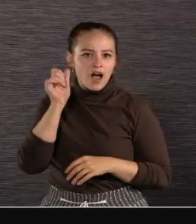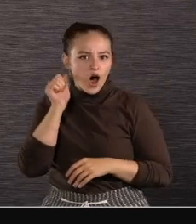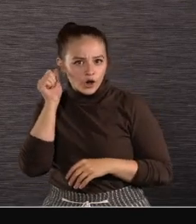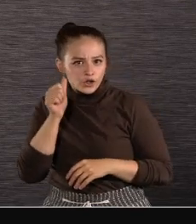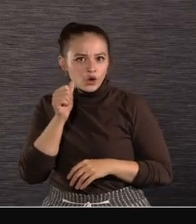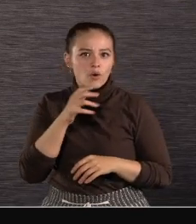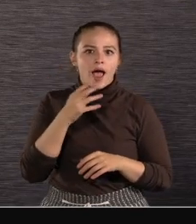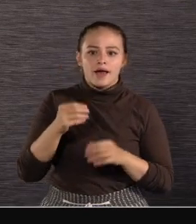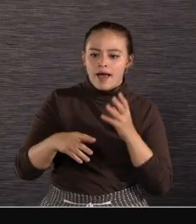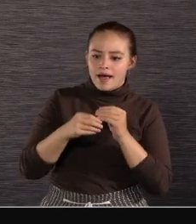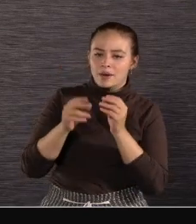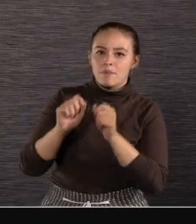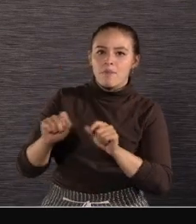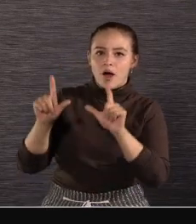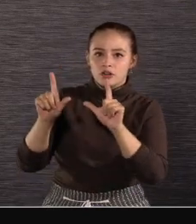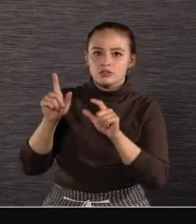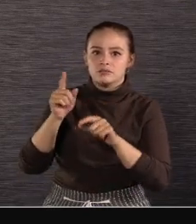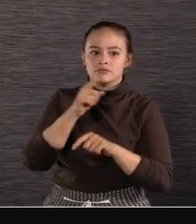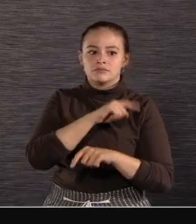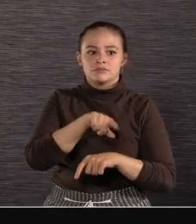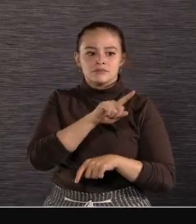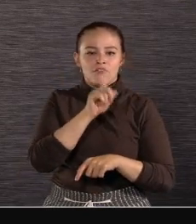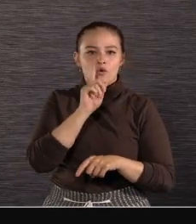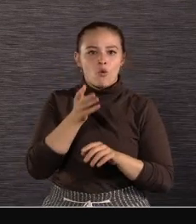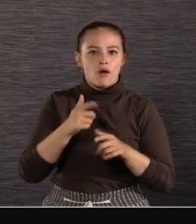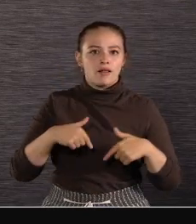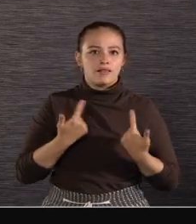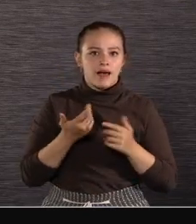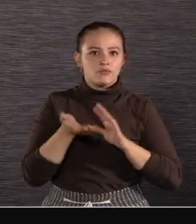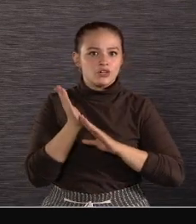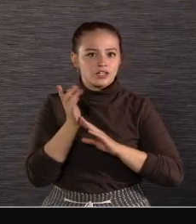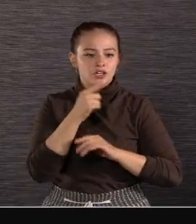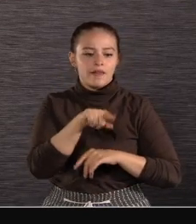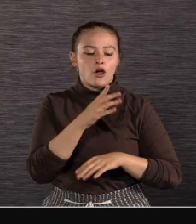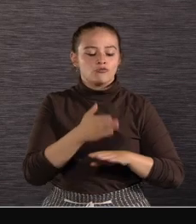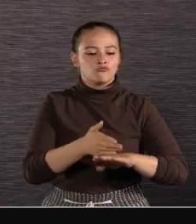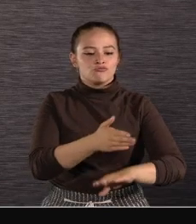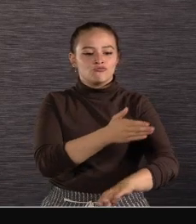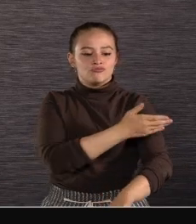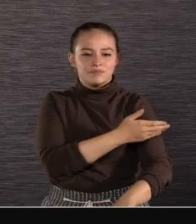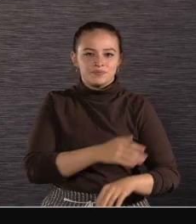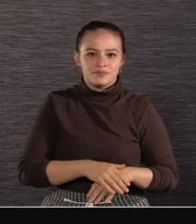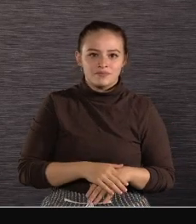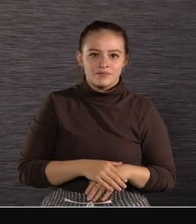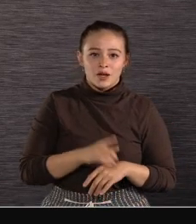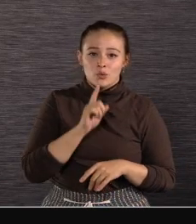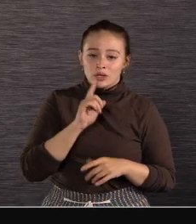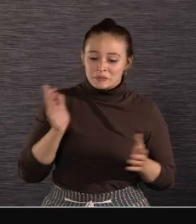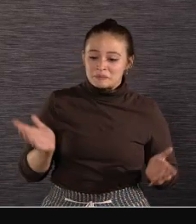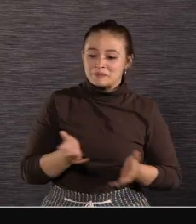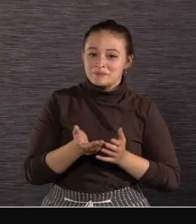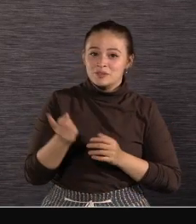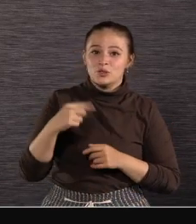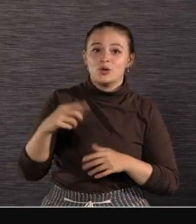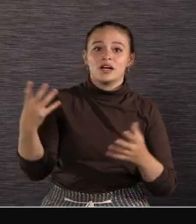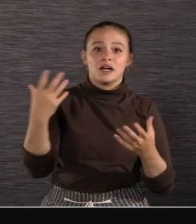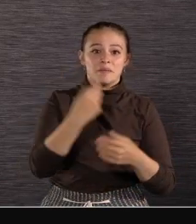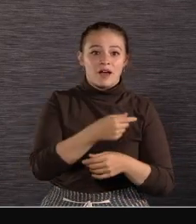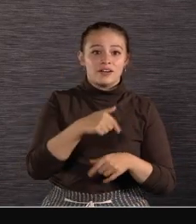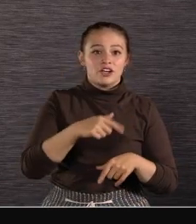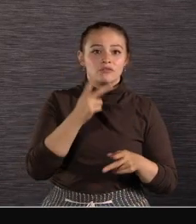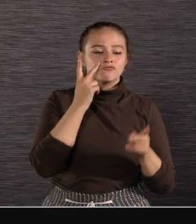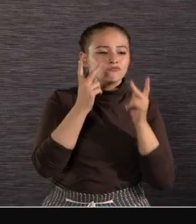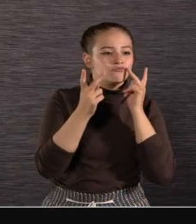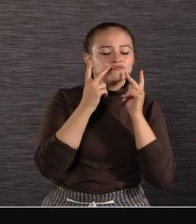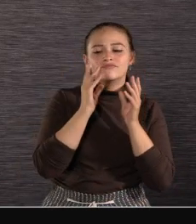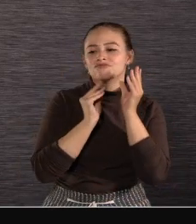Sony is advancing the technology Of live production on all fronts I invite you to experience These new products and technologies for yourself